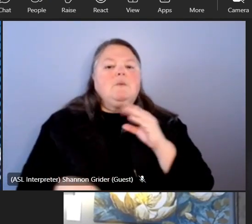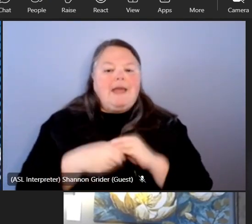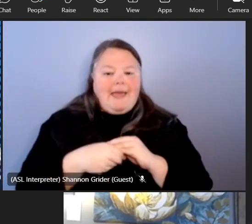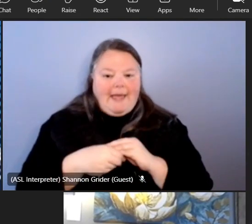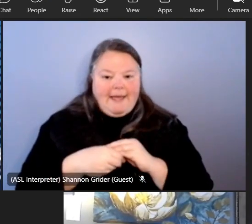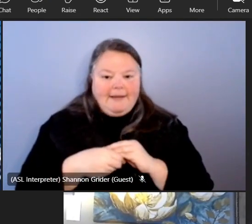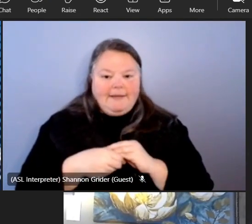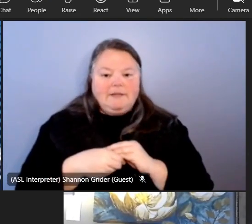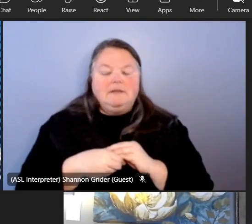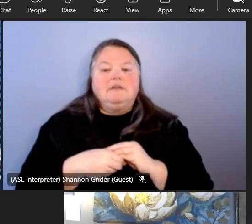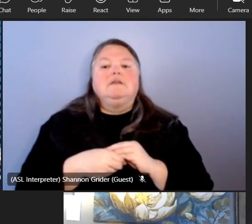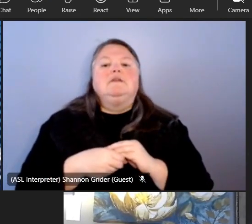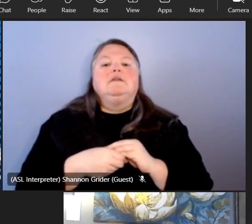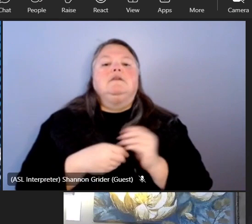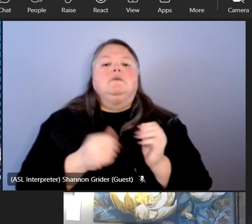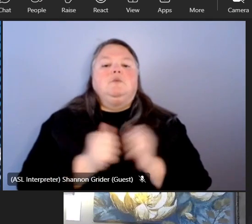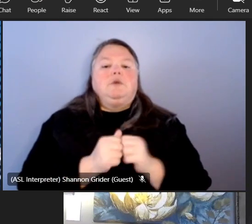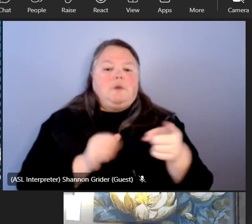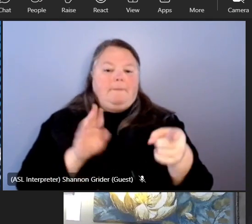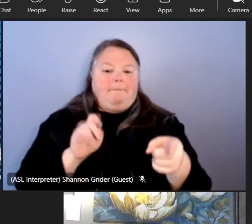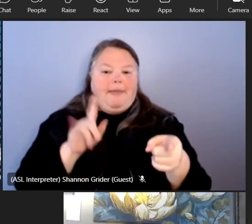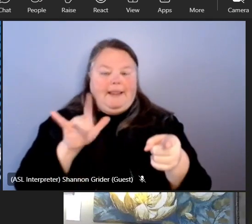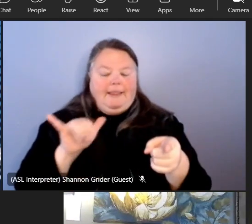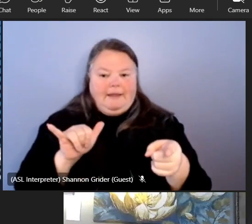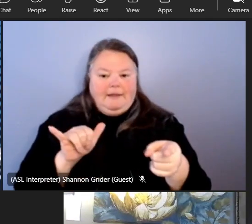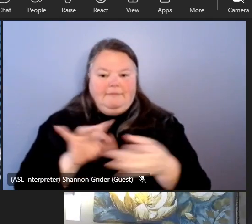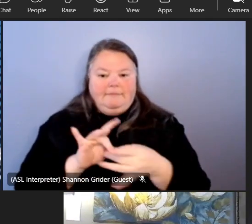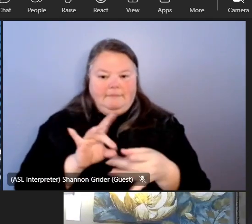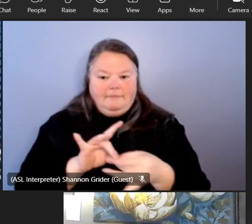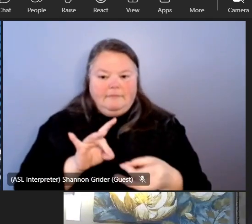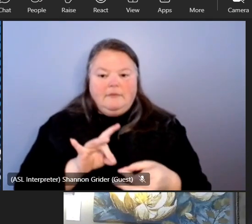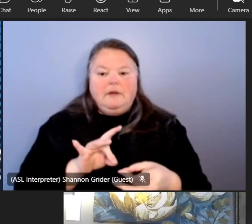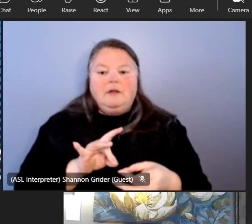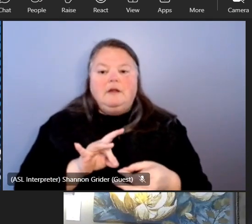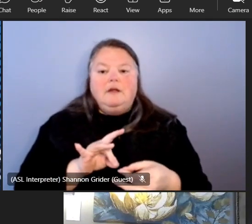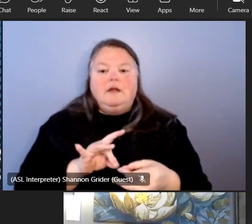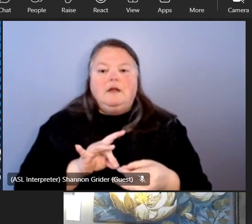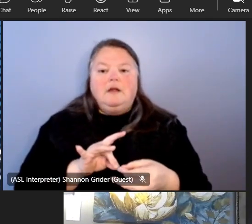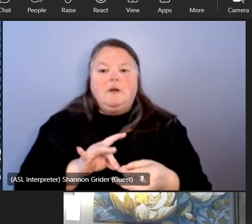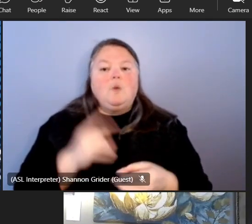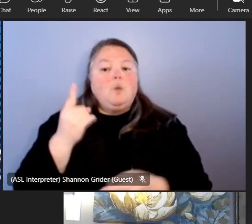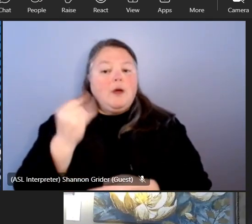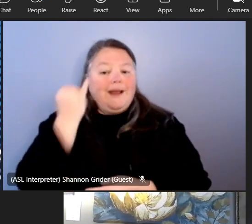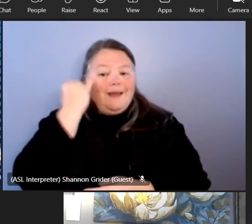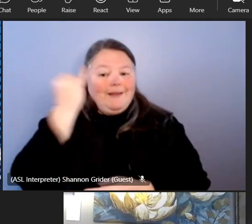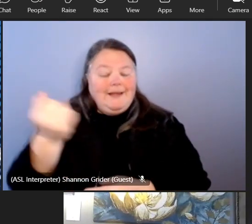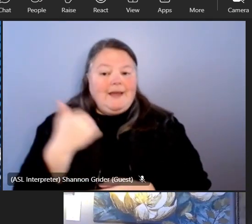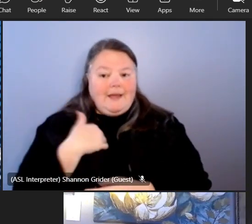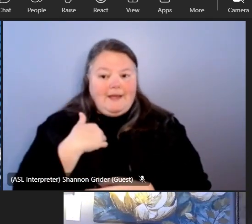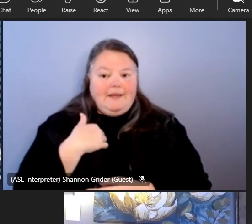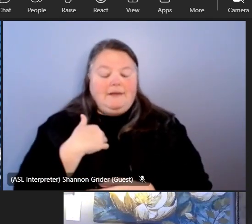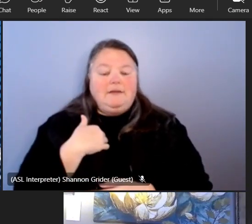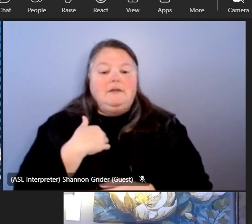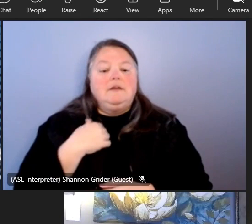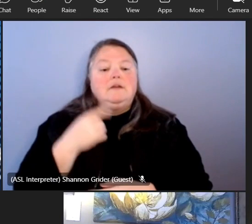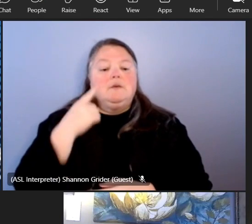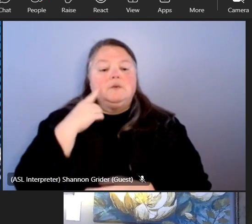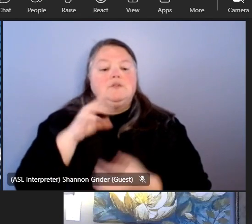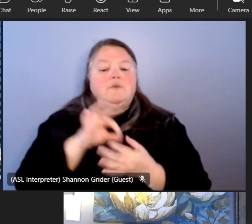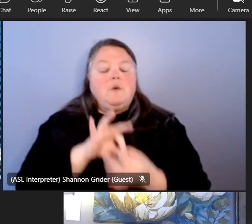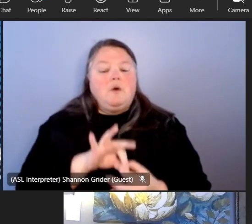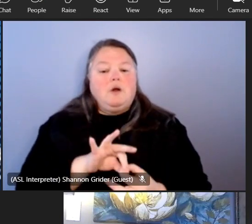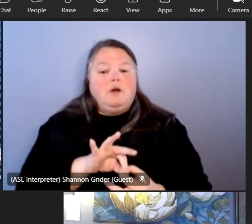of uh with what uh bentley and loop person um i think one idea that i had before um